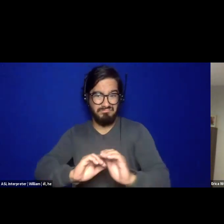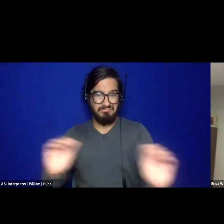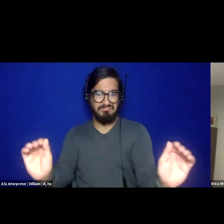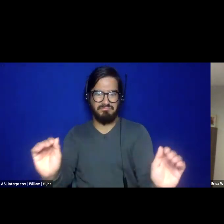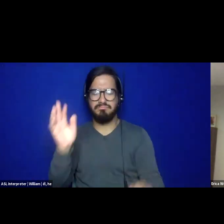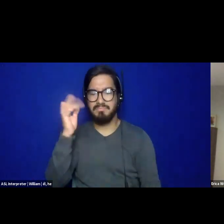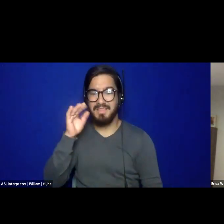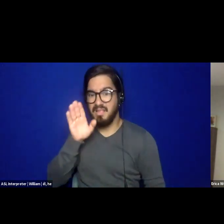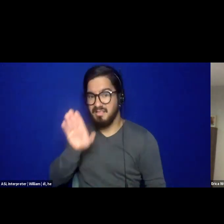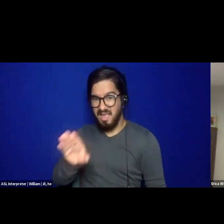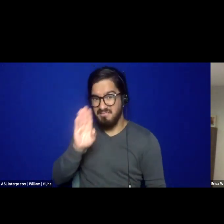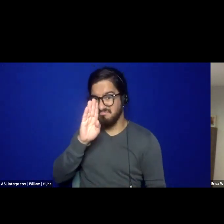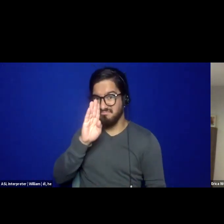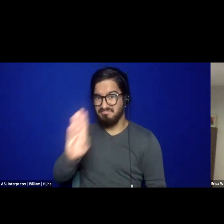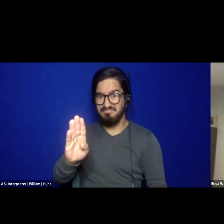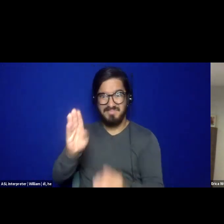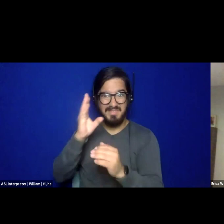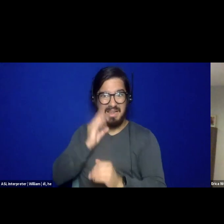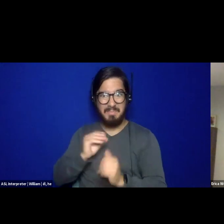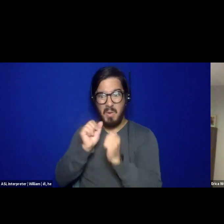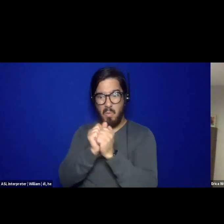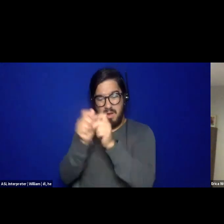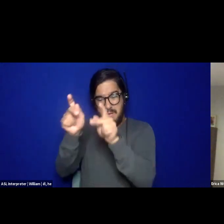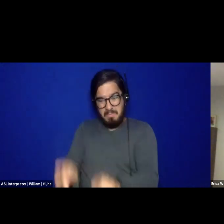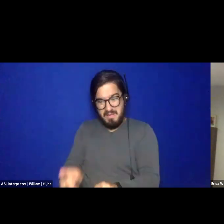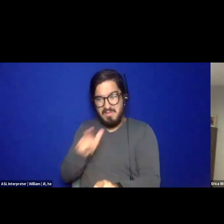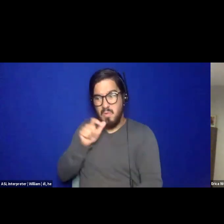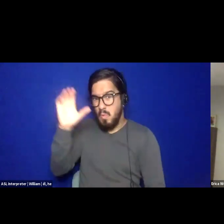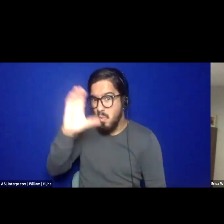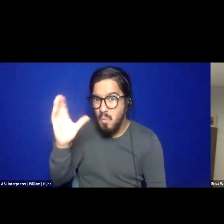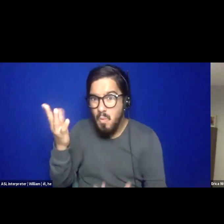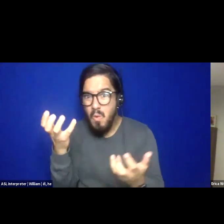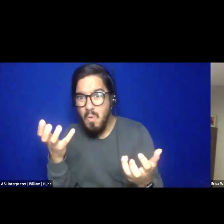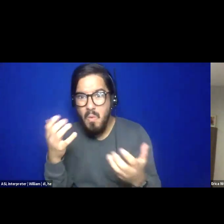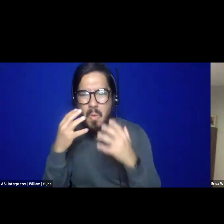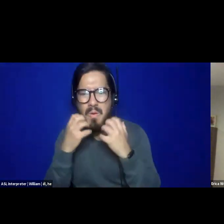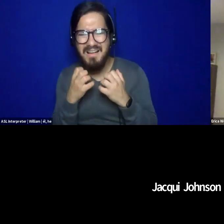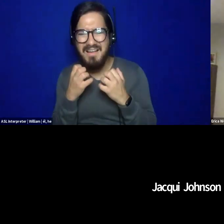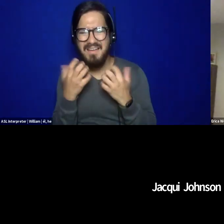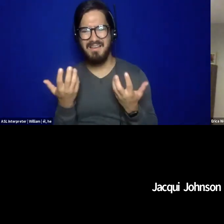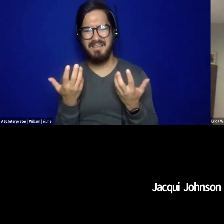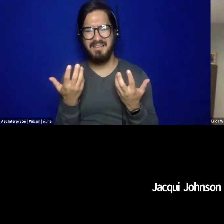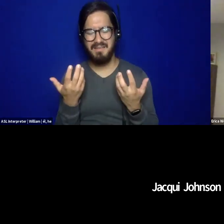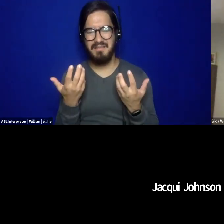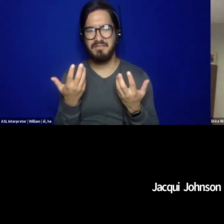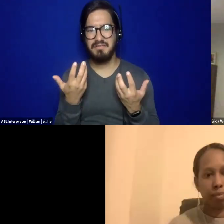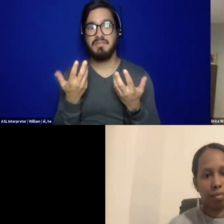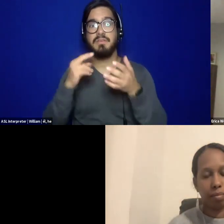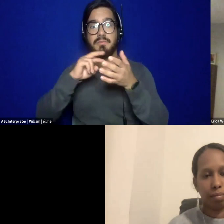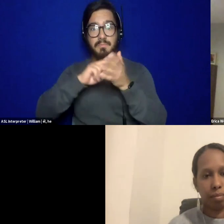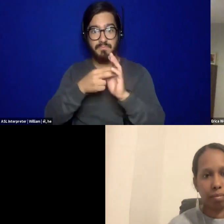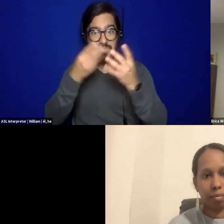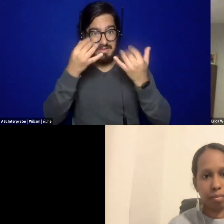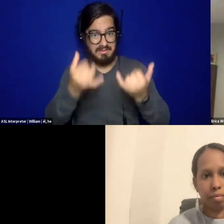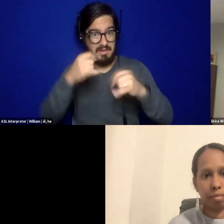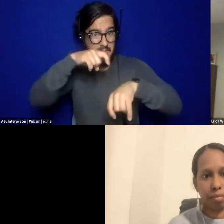experience as someone who's tried to receive care. Um, and that's also been the experience of countless people that I've talked to and we're in a different moment